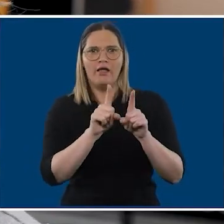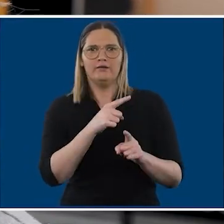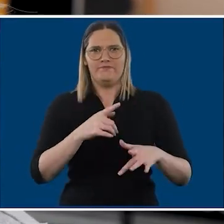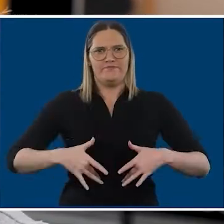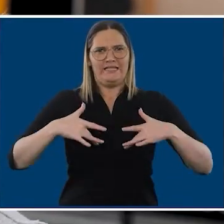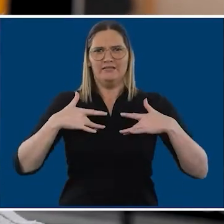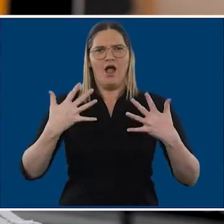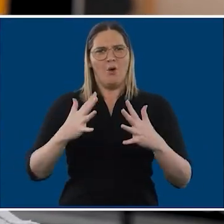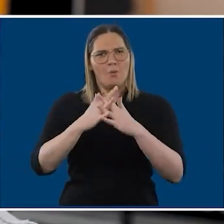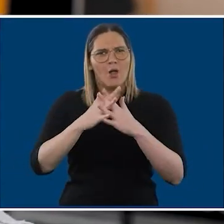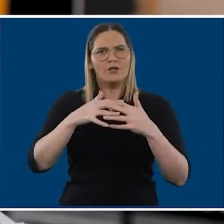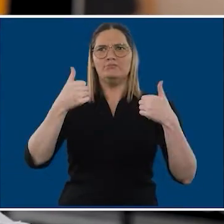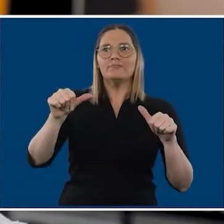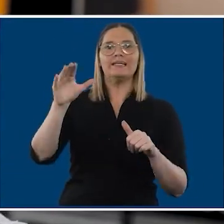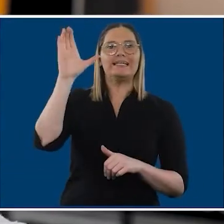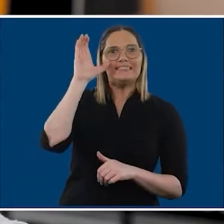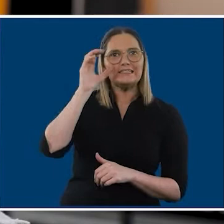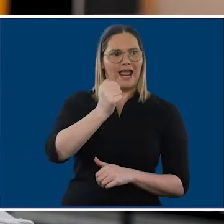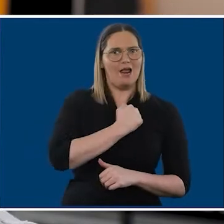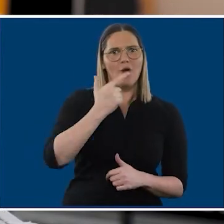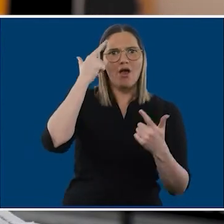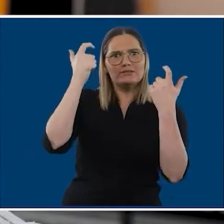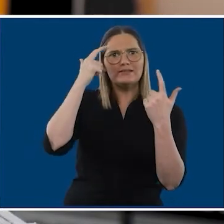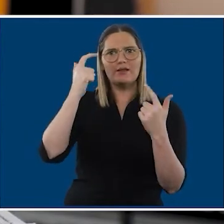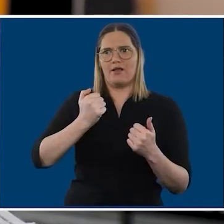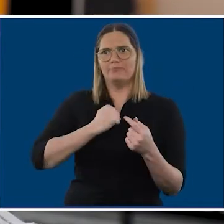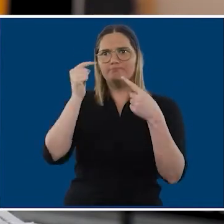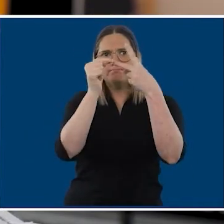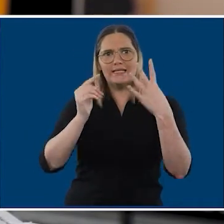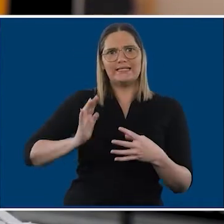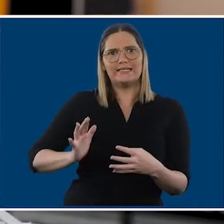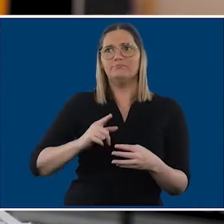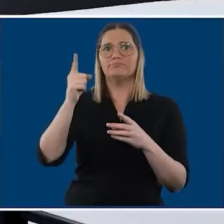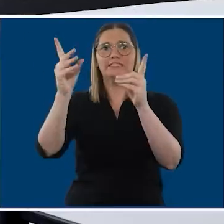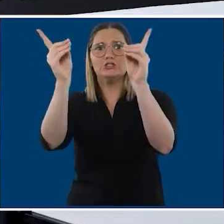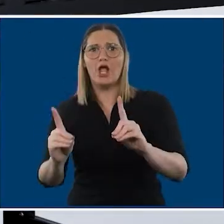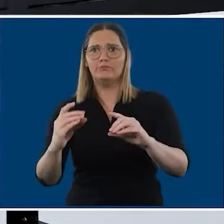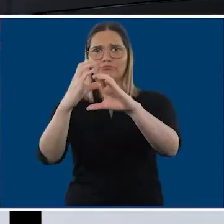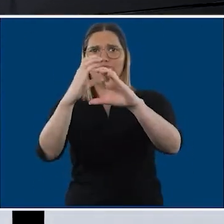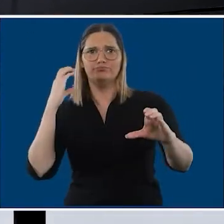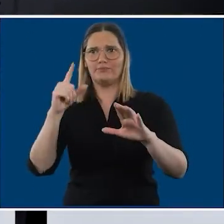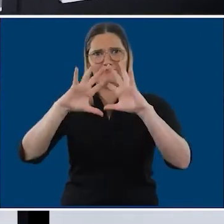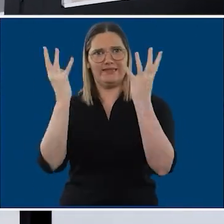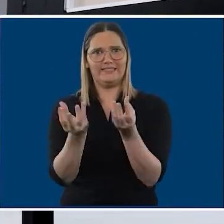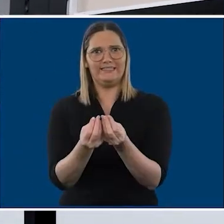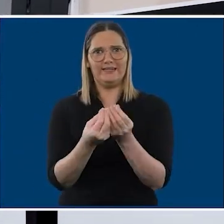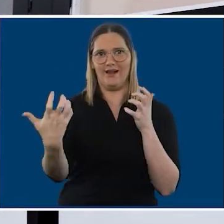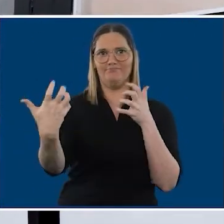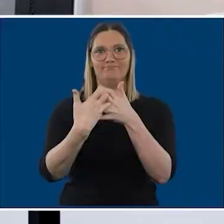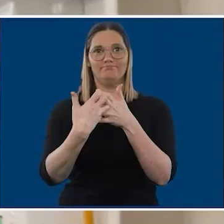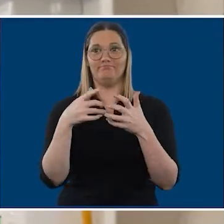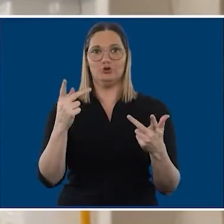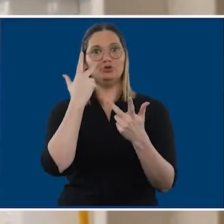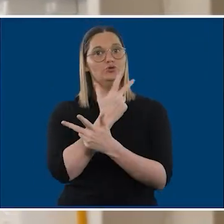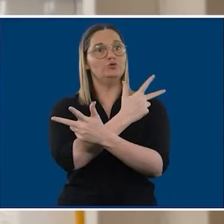people thought about us when they designed this train. I think it's a bigger message